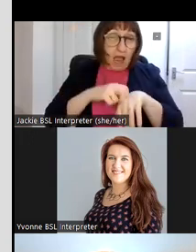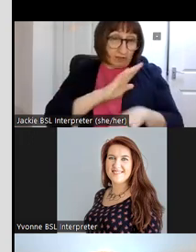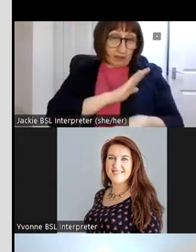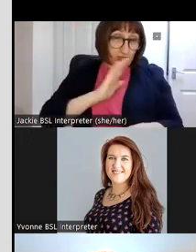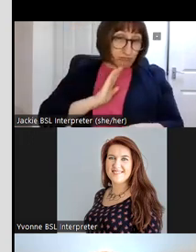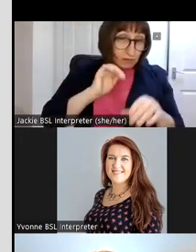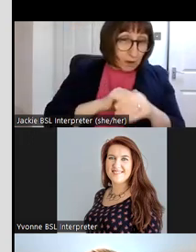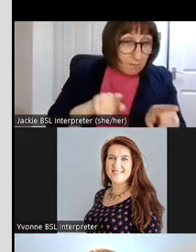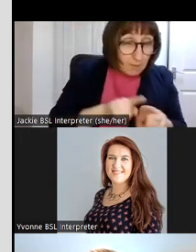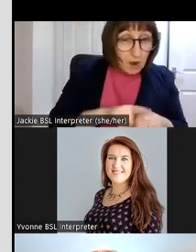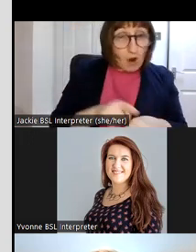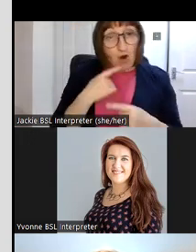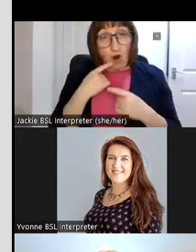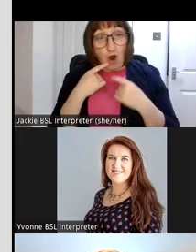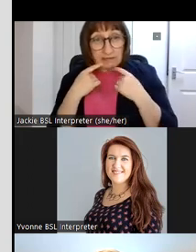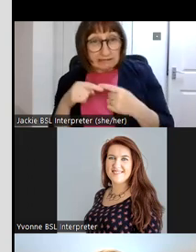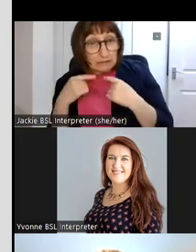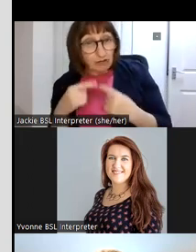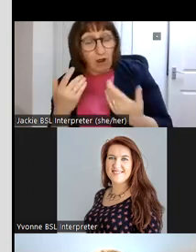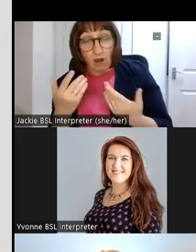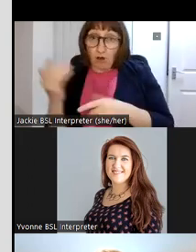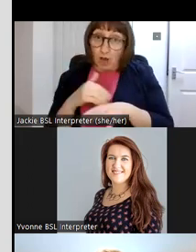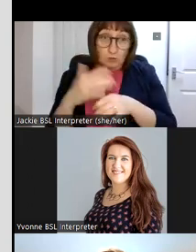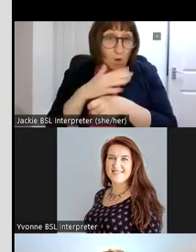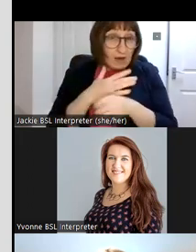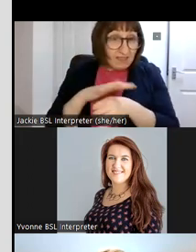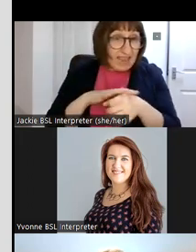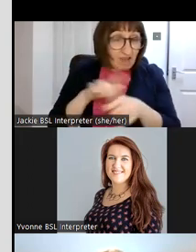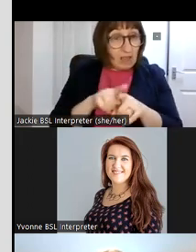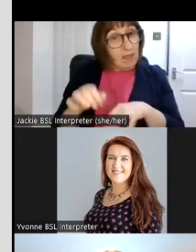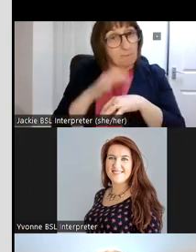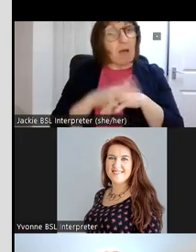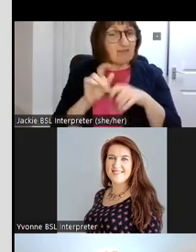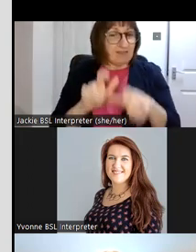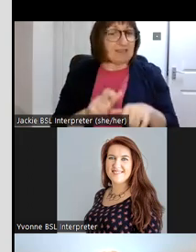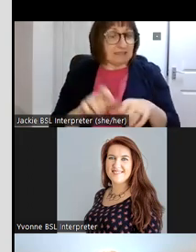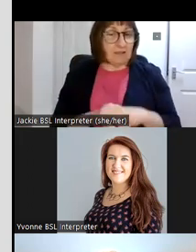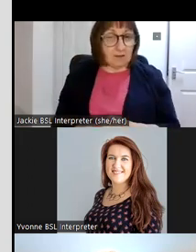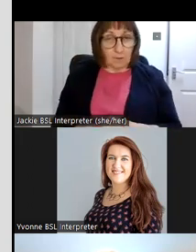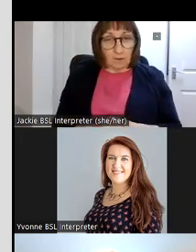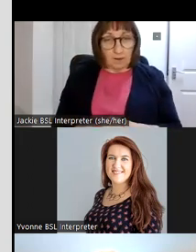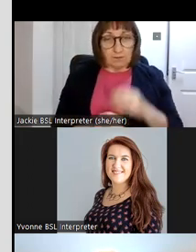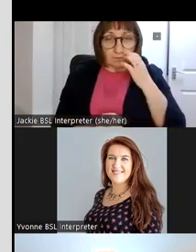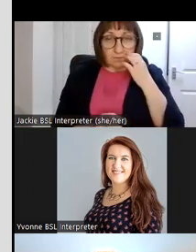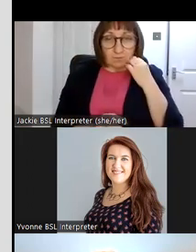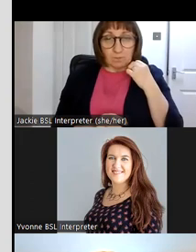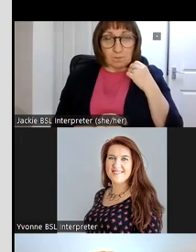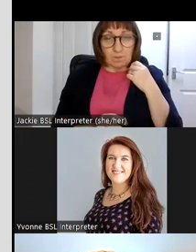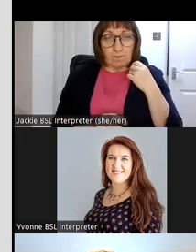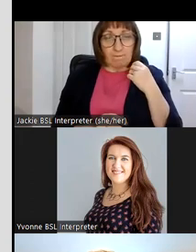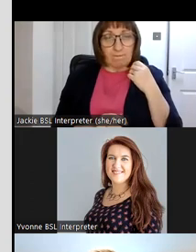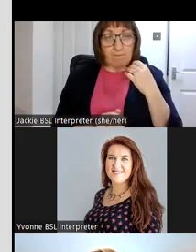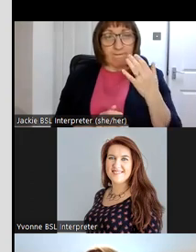maybe a teacher who came to to work in the area and then married and stayed so this is um